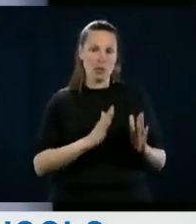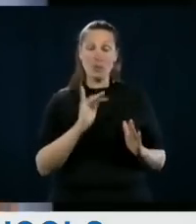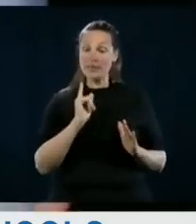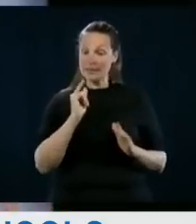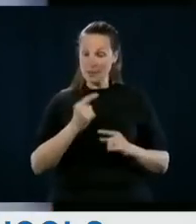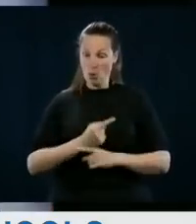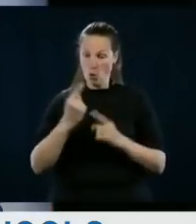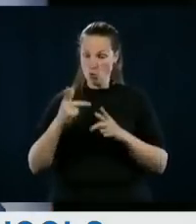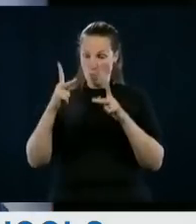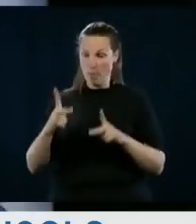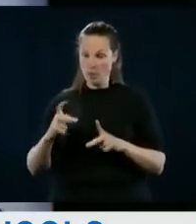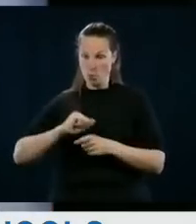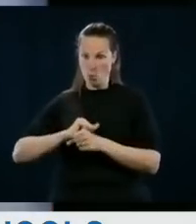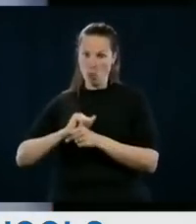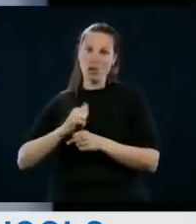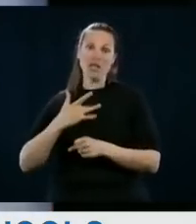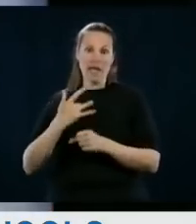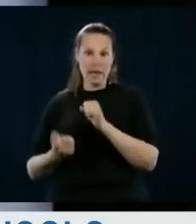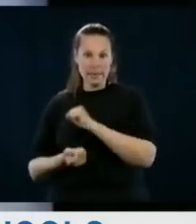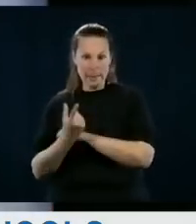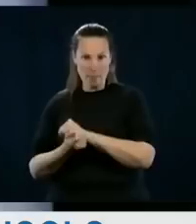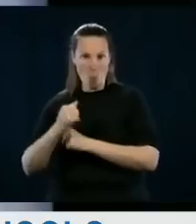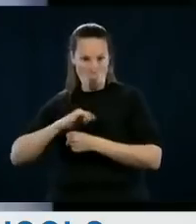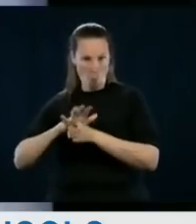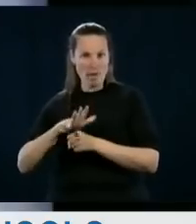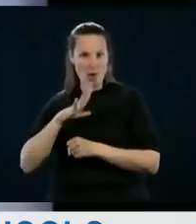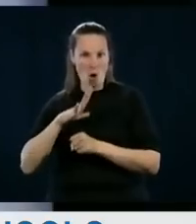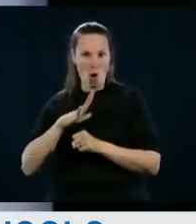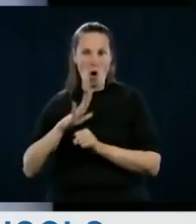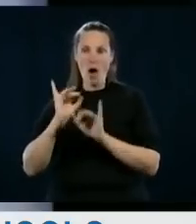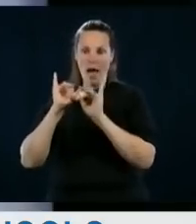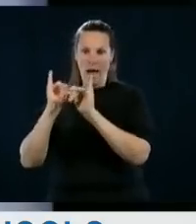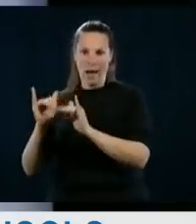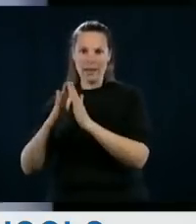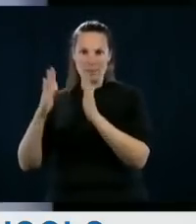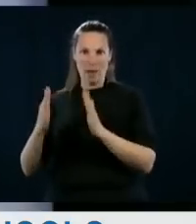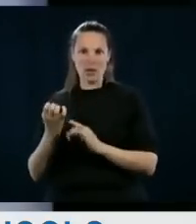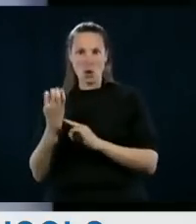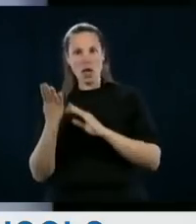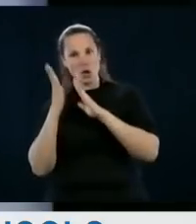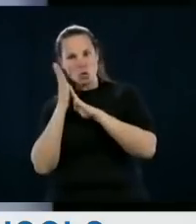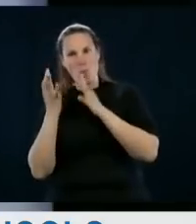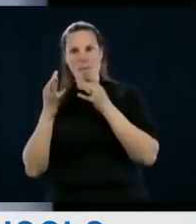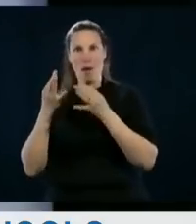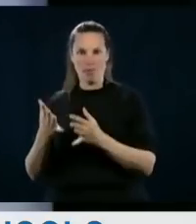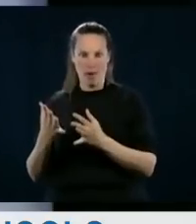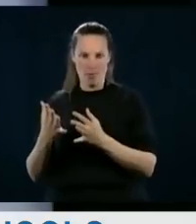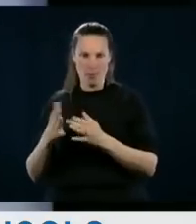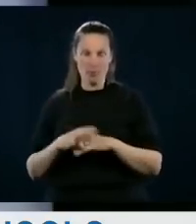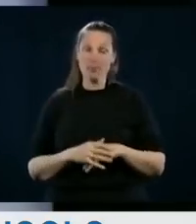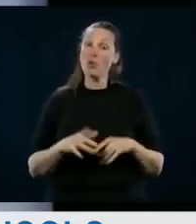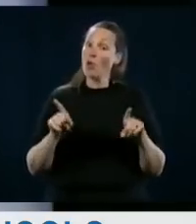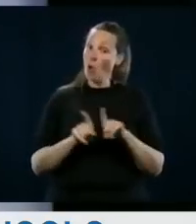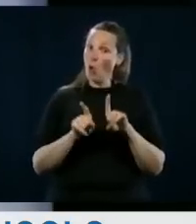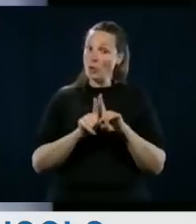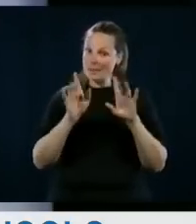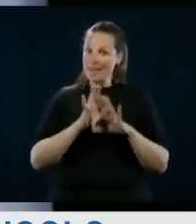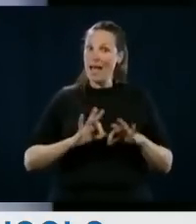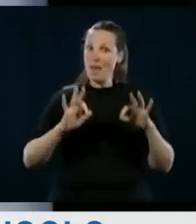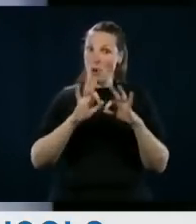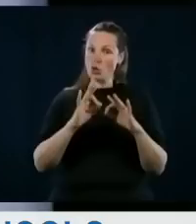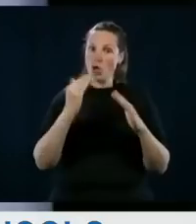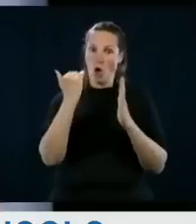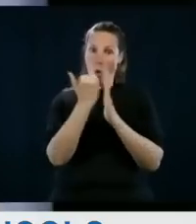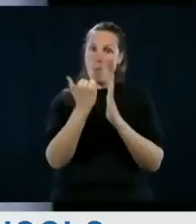not to come back to class. And if anybody has any symptoms, of course, they must remain at home for a minimum of 14 days. Of course, there will also be